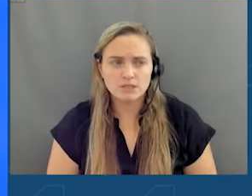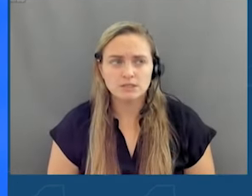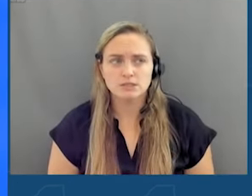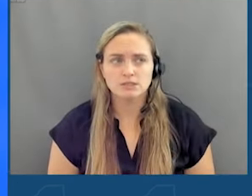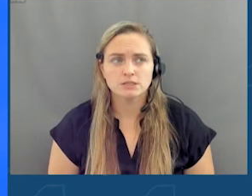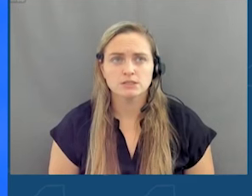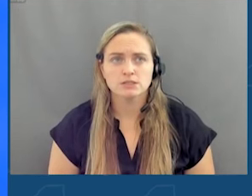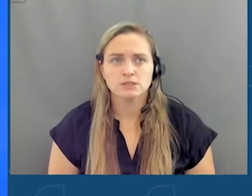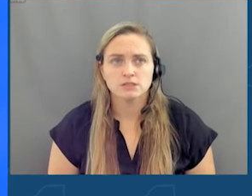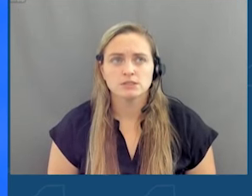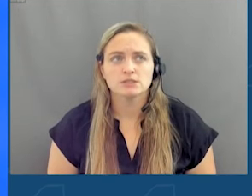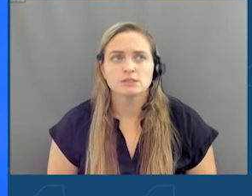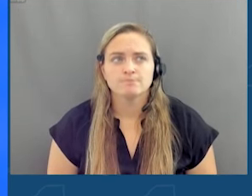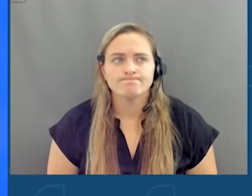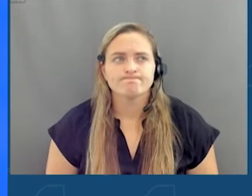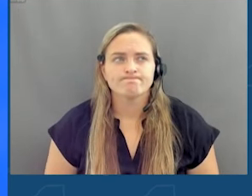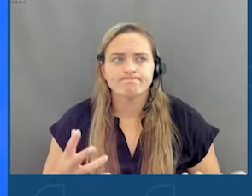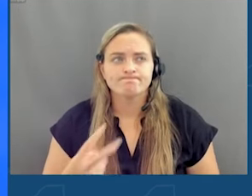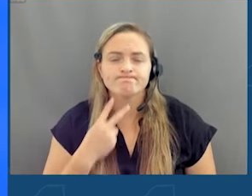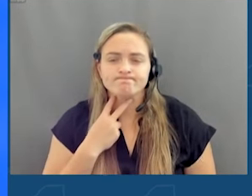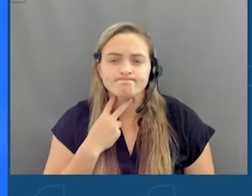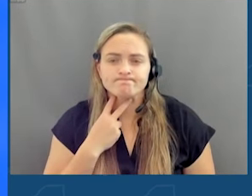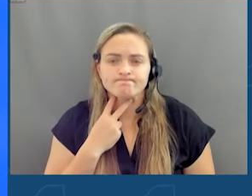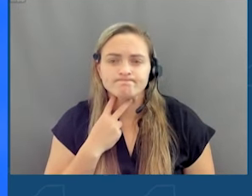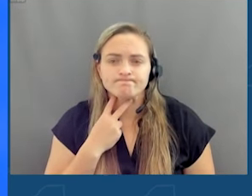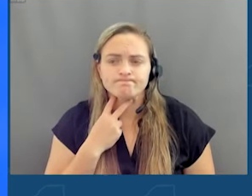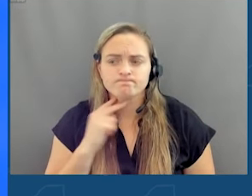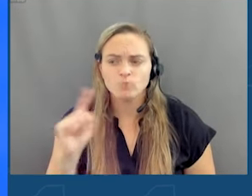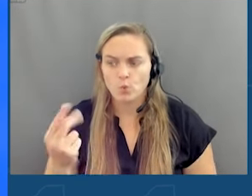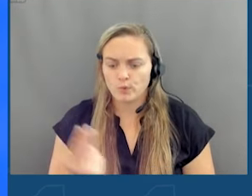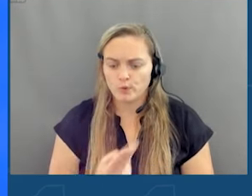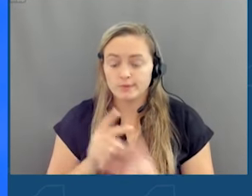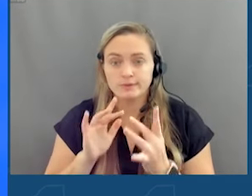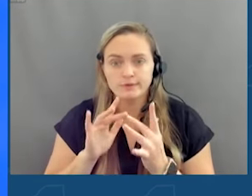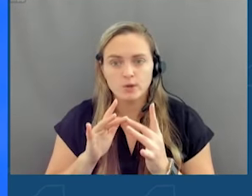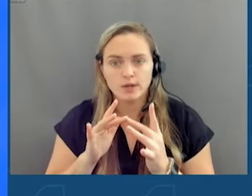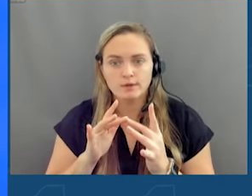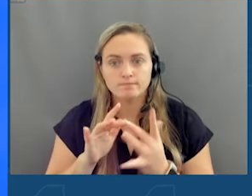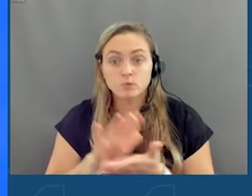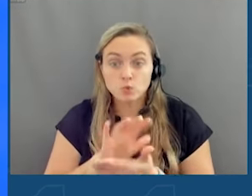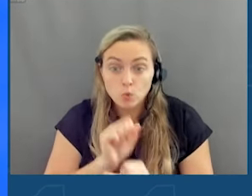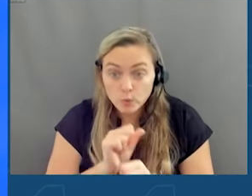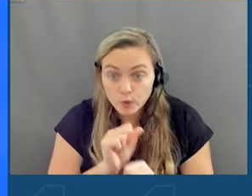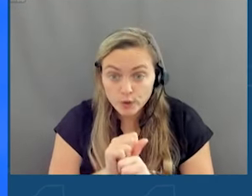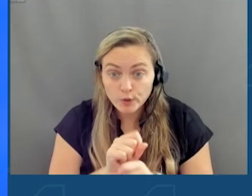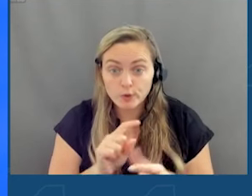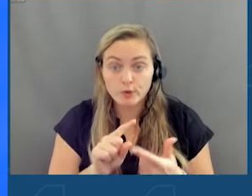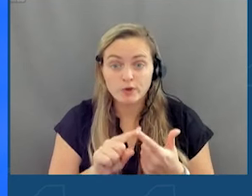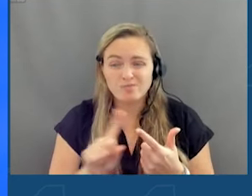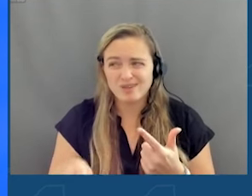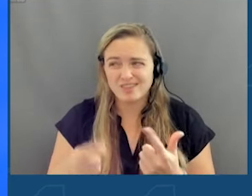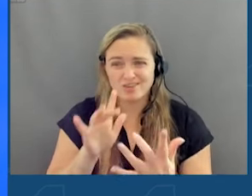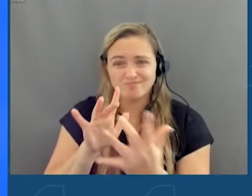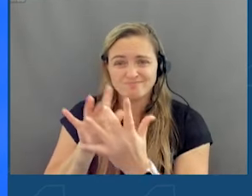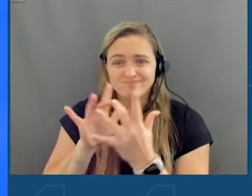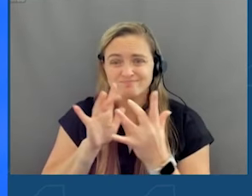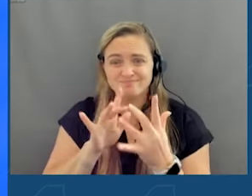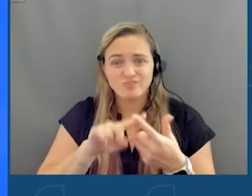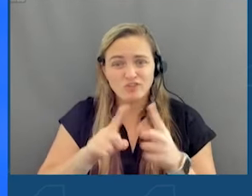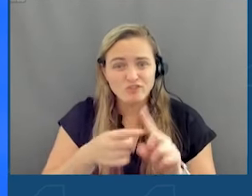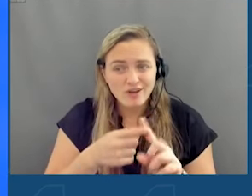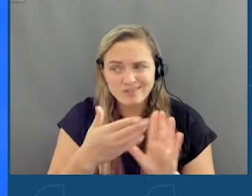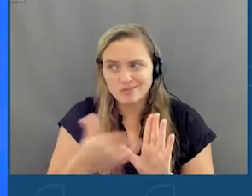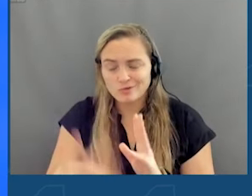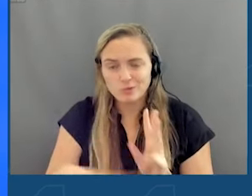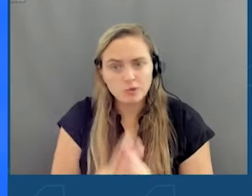the world of the internet, social media, to do their schoolwork. But also that was their connection to friends in the rest of the